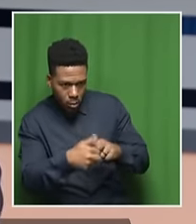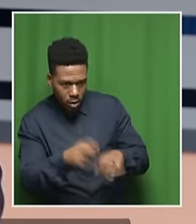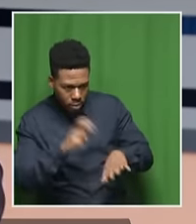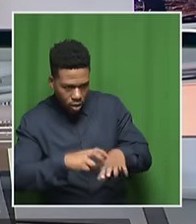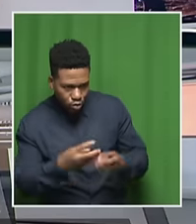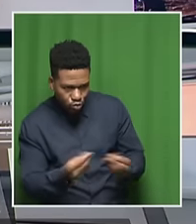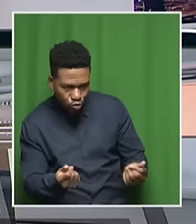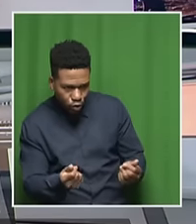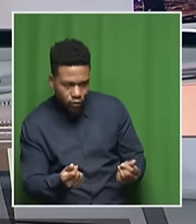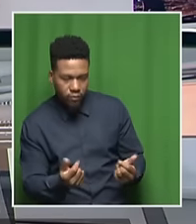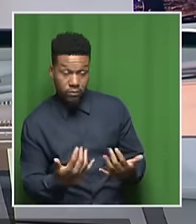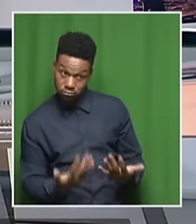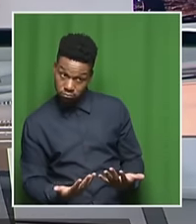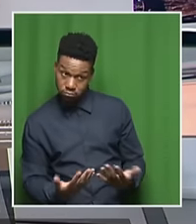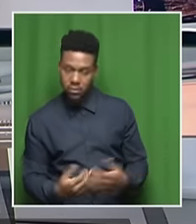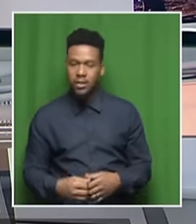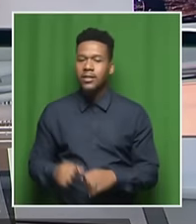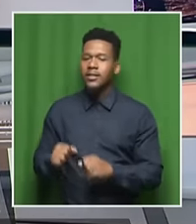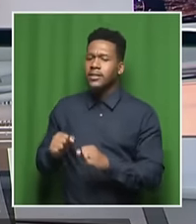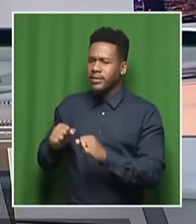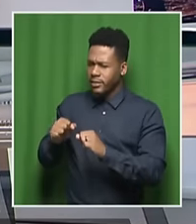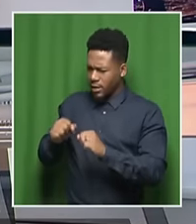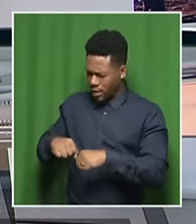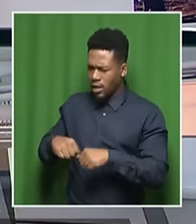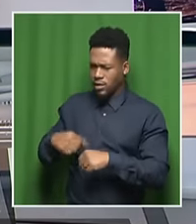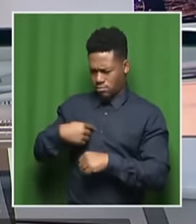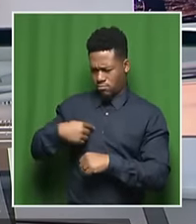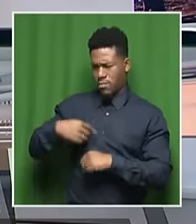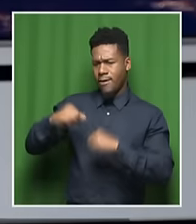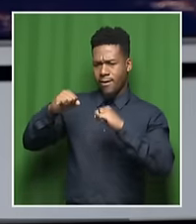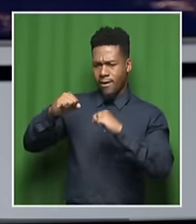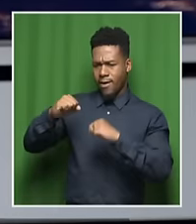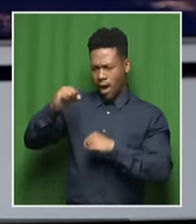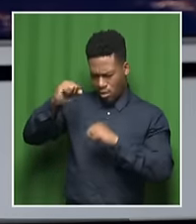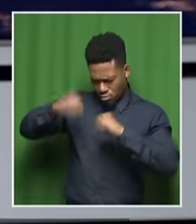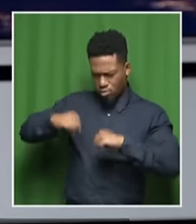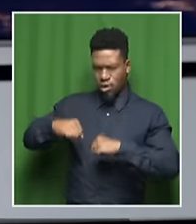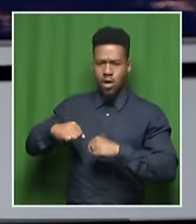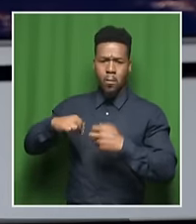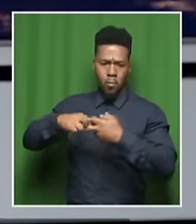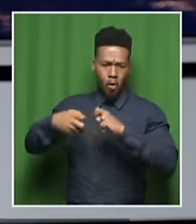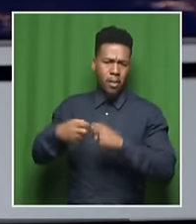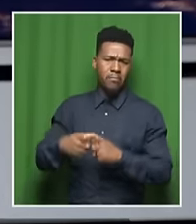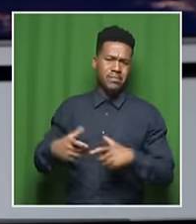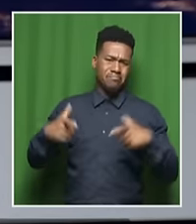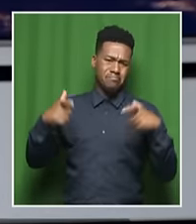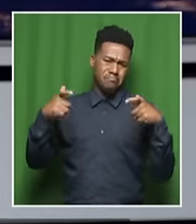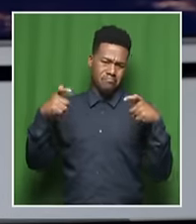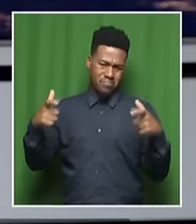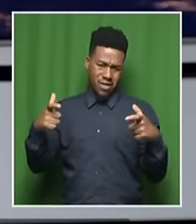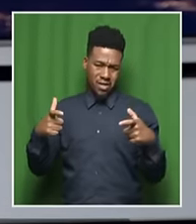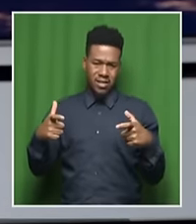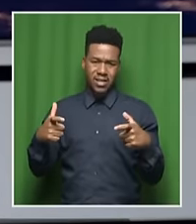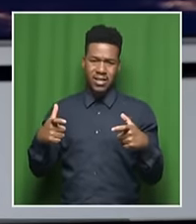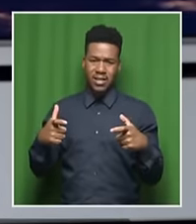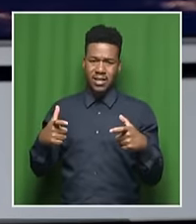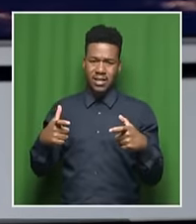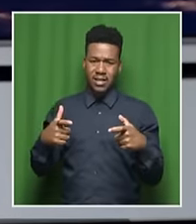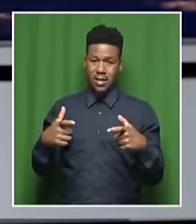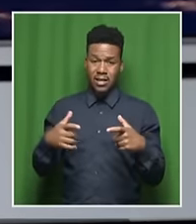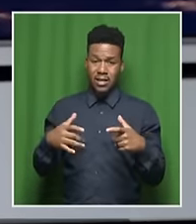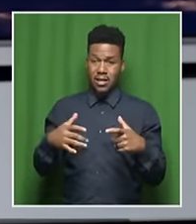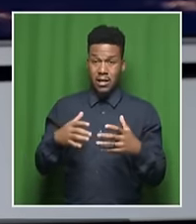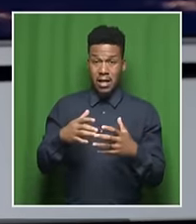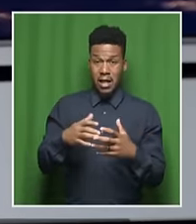sector? Private sector, yes. So I'm saying I agree that there are big problems that need between one and three trillion rand, as